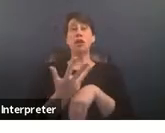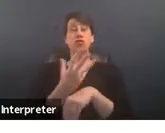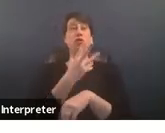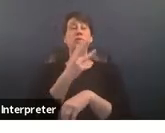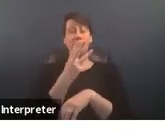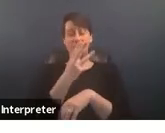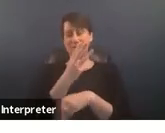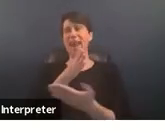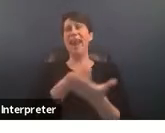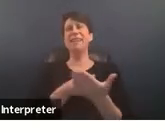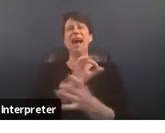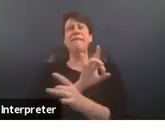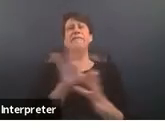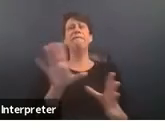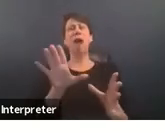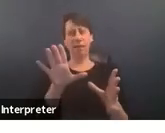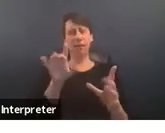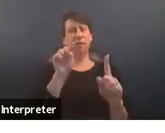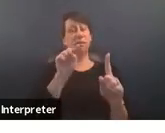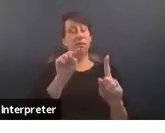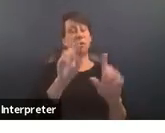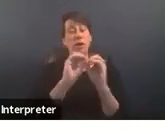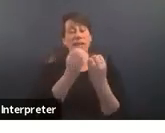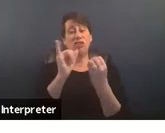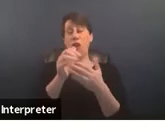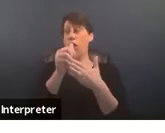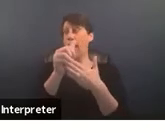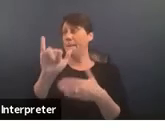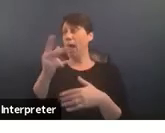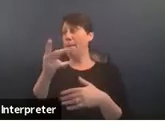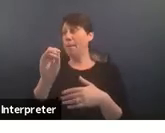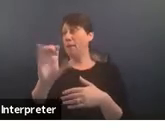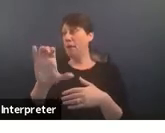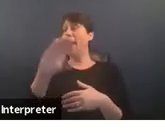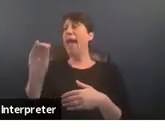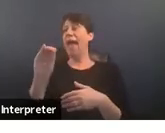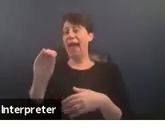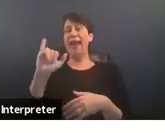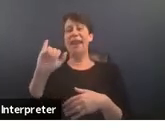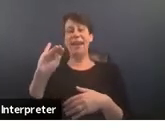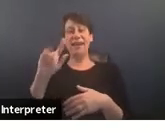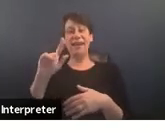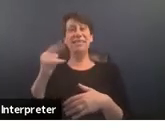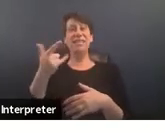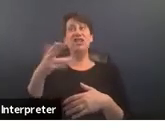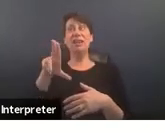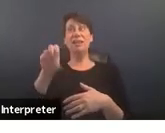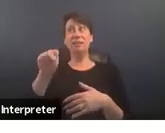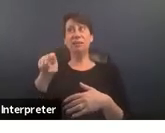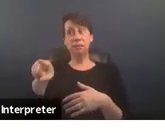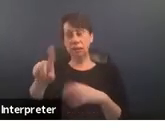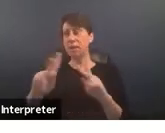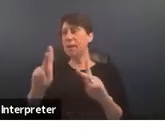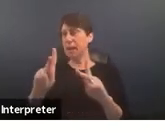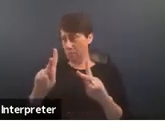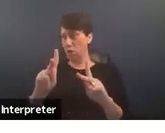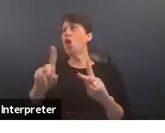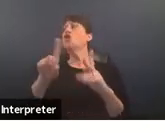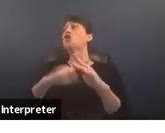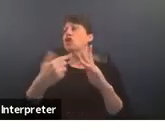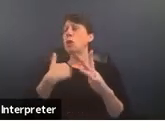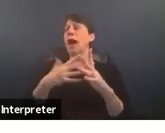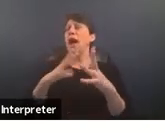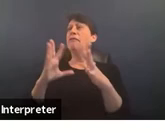-violence organizations that are led by communities of color and indigenous communities are leaning into collective caretaking practices